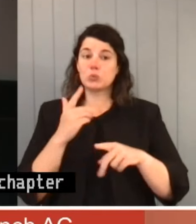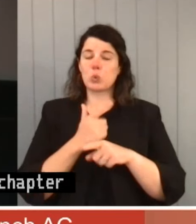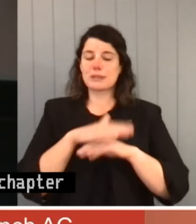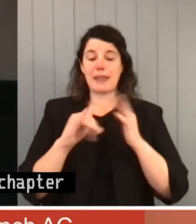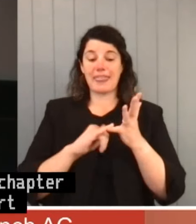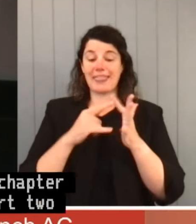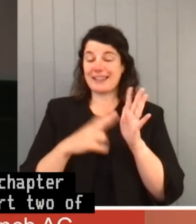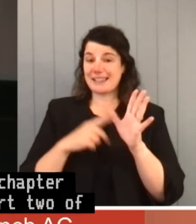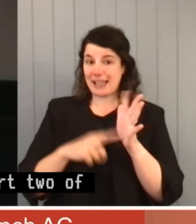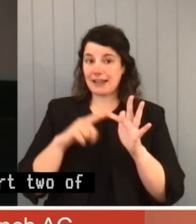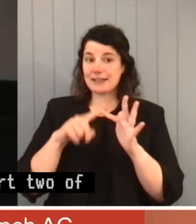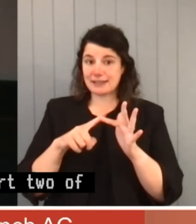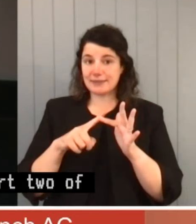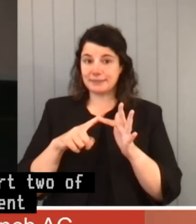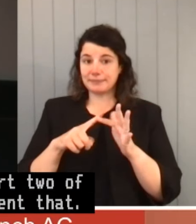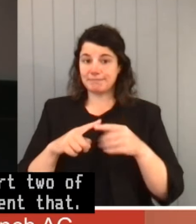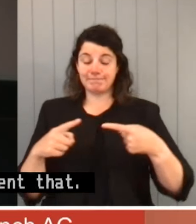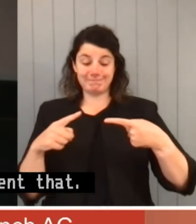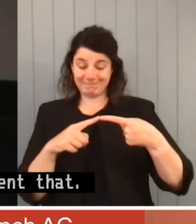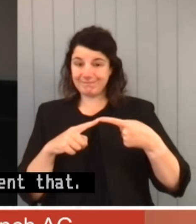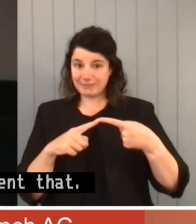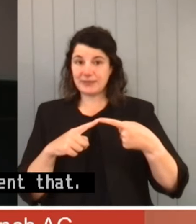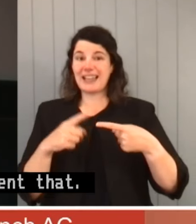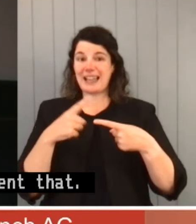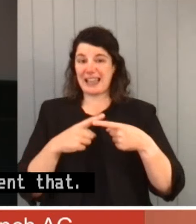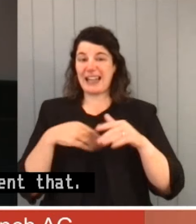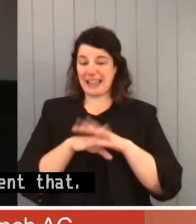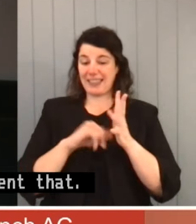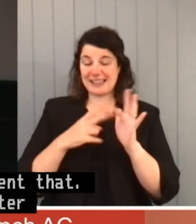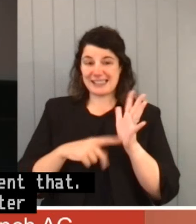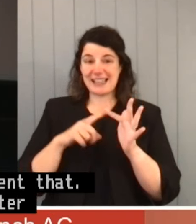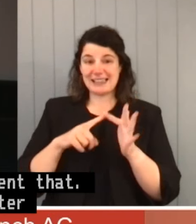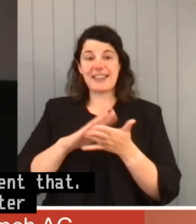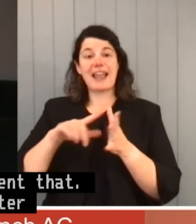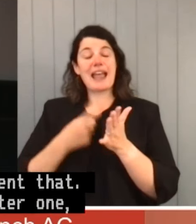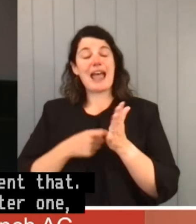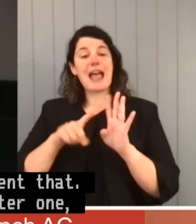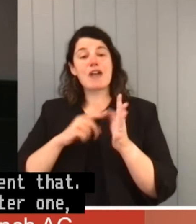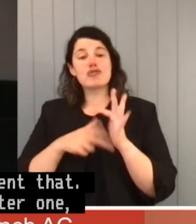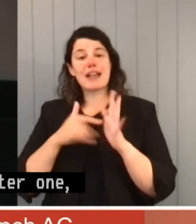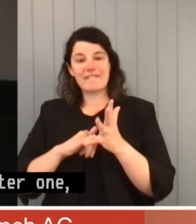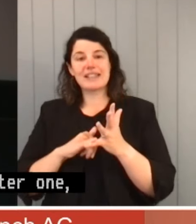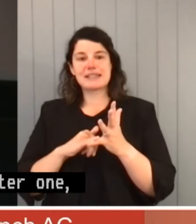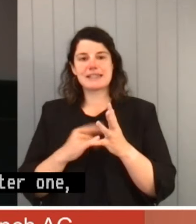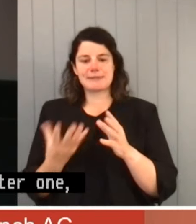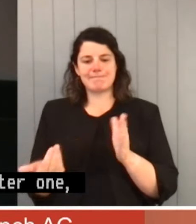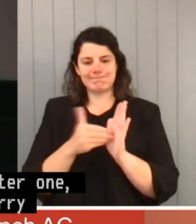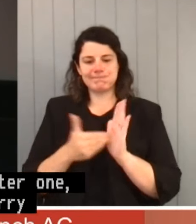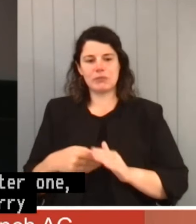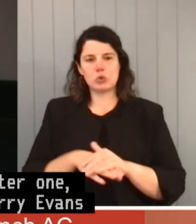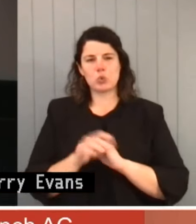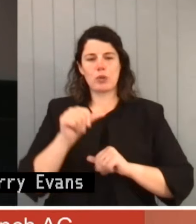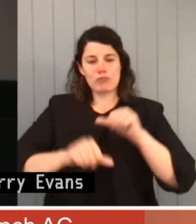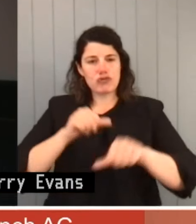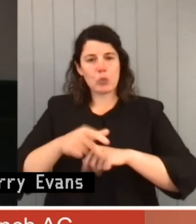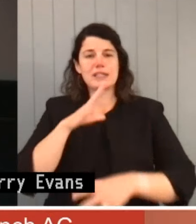was in Part 2 of Chapter 1 and in the Senate that Harry Evans made his contribution to the working of Australian democracy as